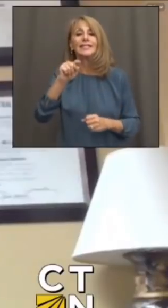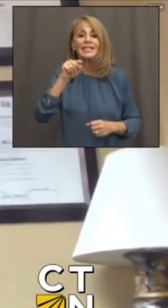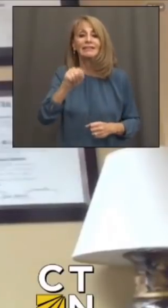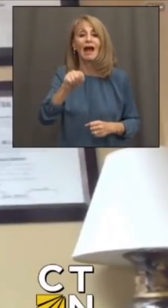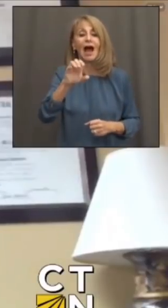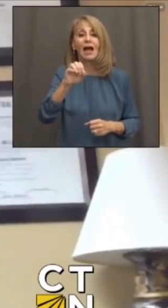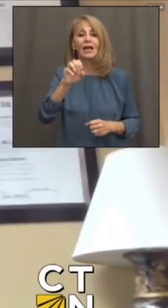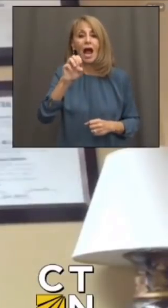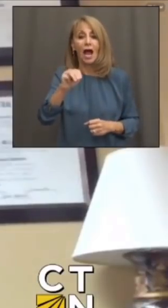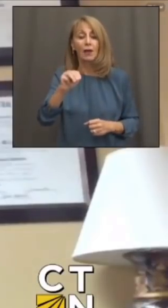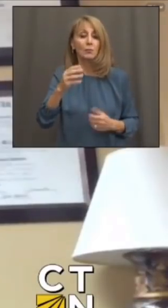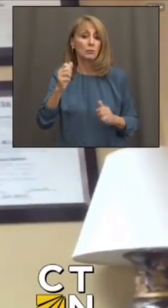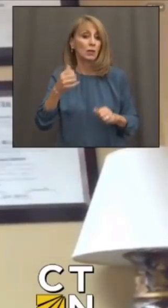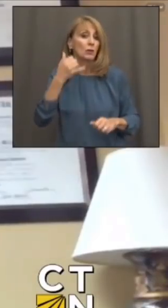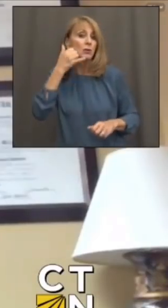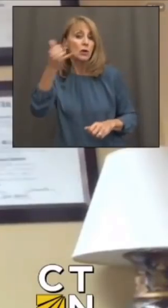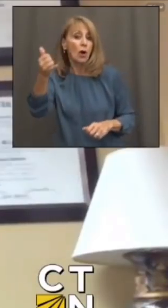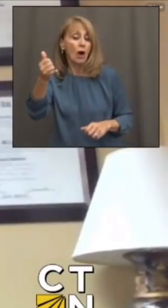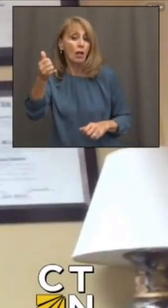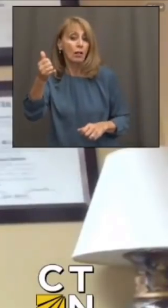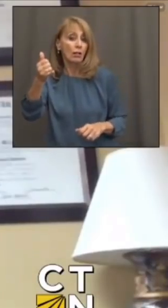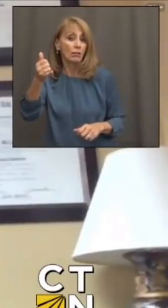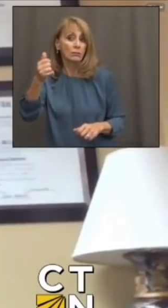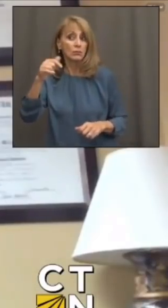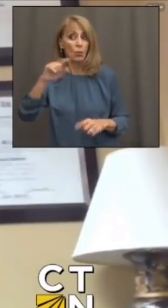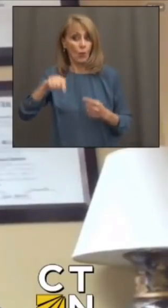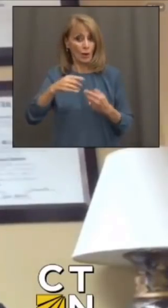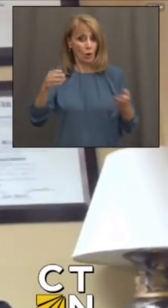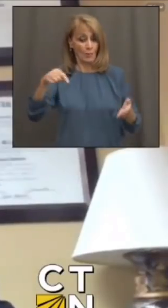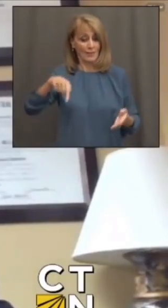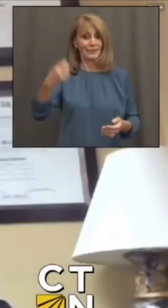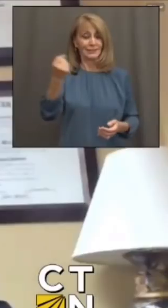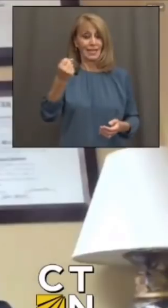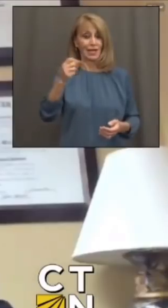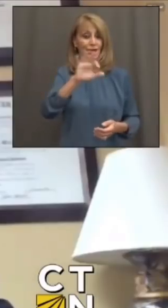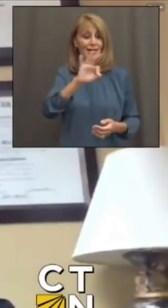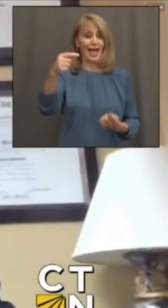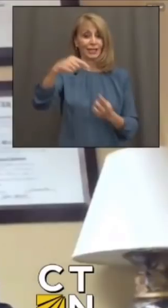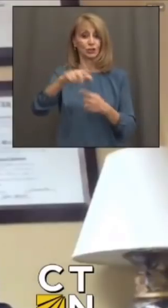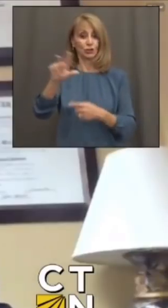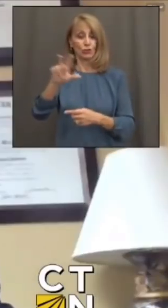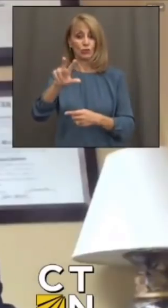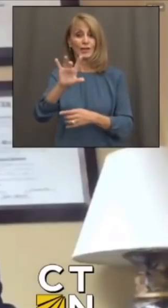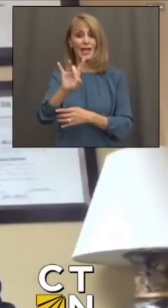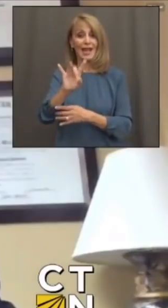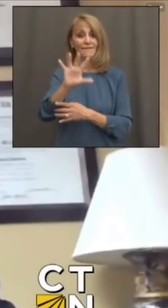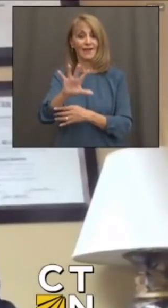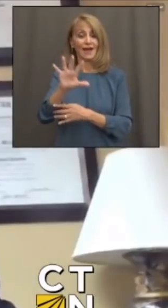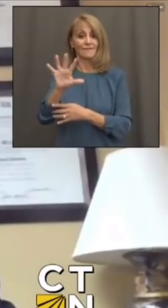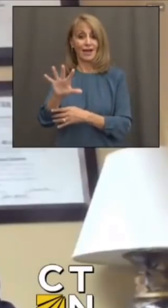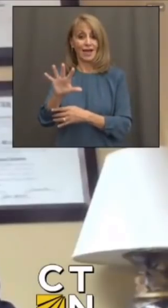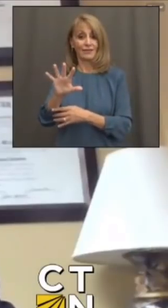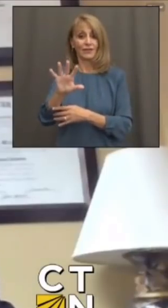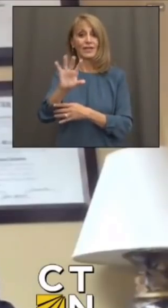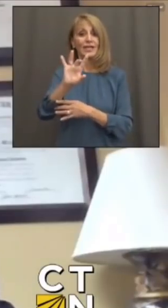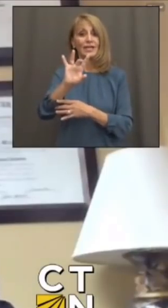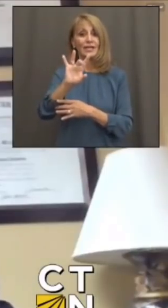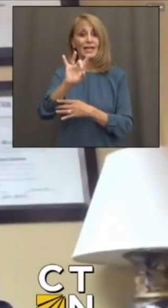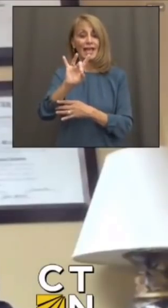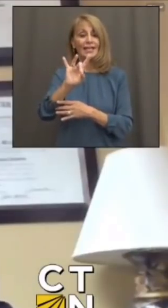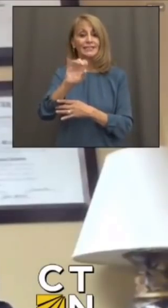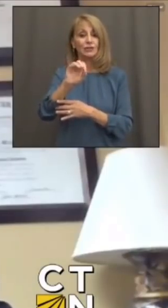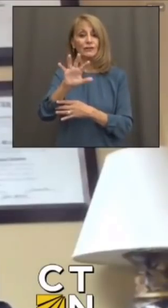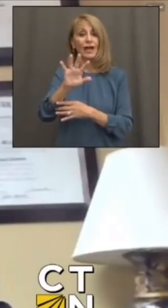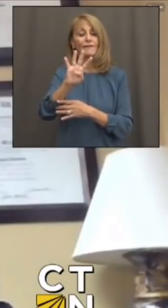or call our call center, which will be open this Saturday from 9 to 3 at 855-805